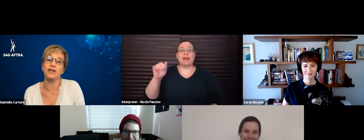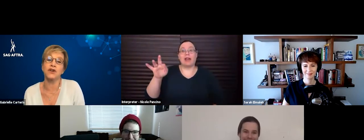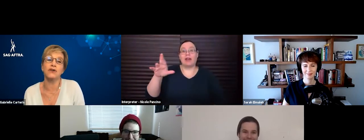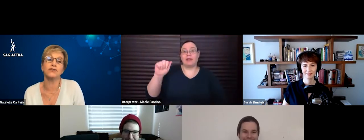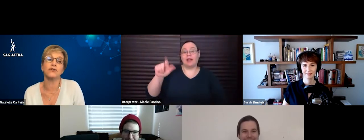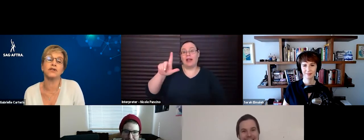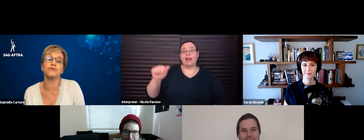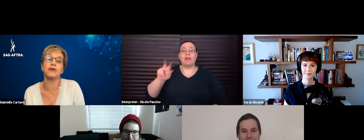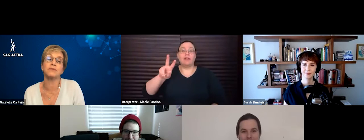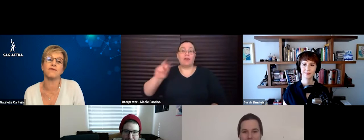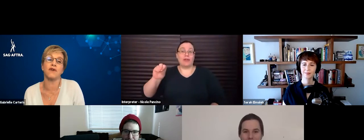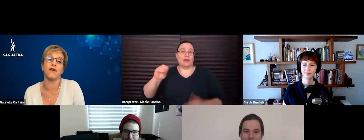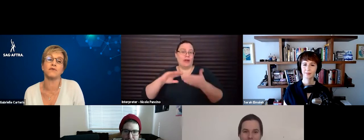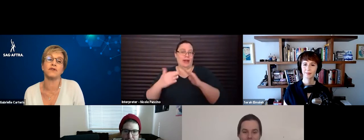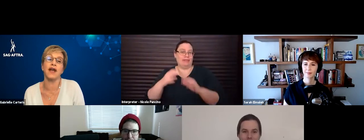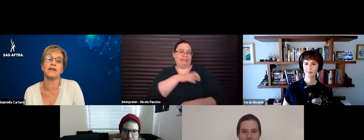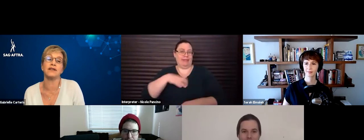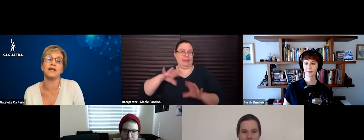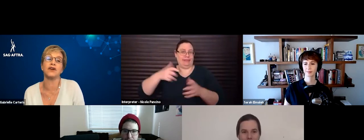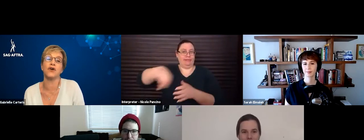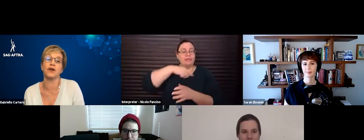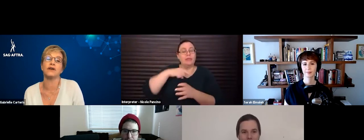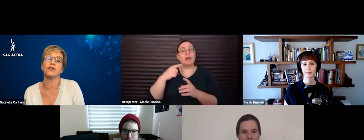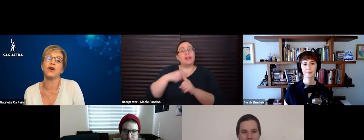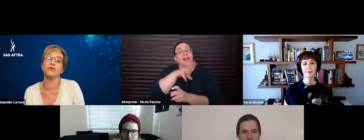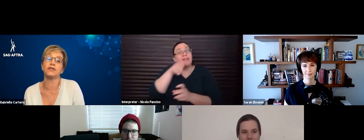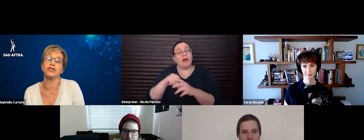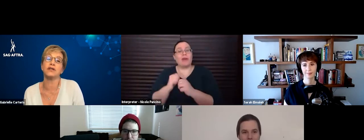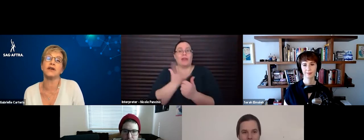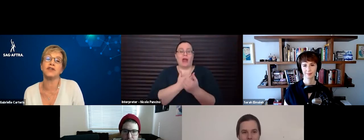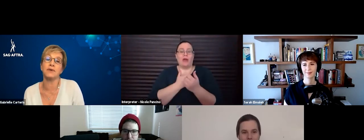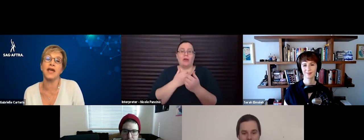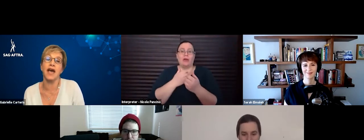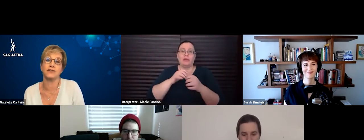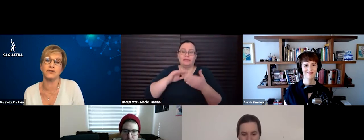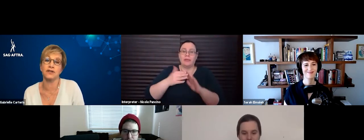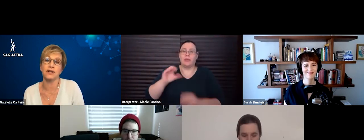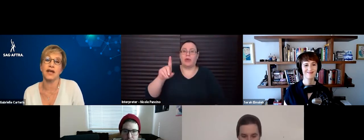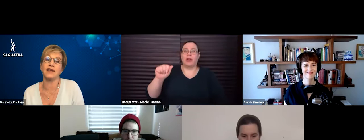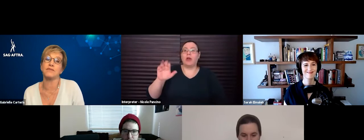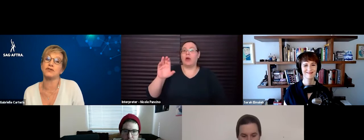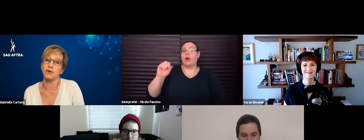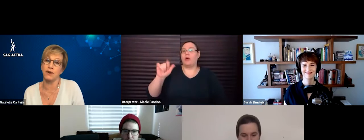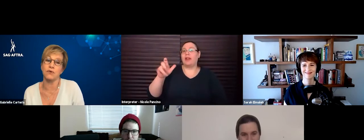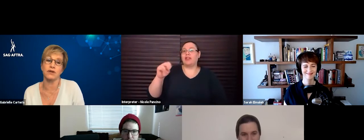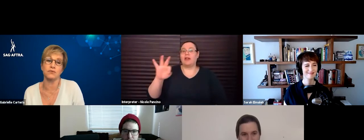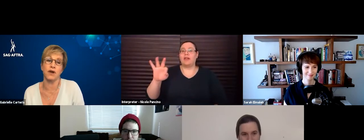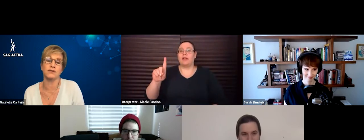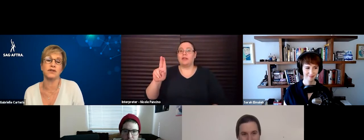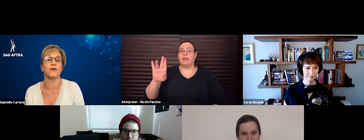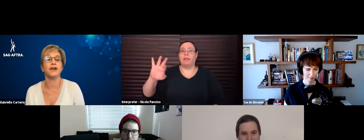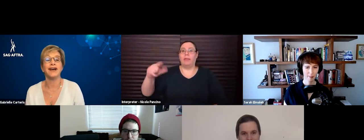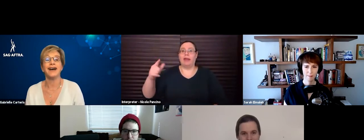committee. He's also extremely involved with our allies in CODA, the Coalition of Dubbing Actors, and they've been doing great work